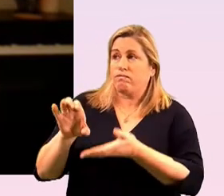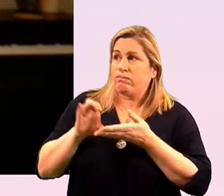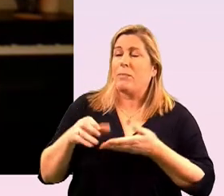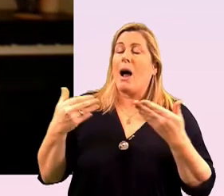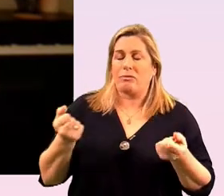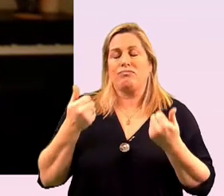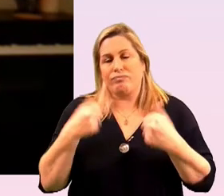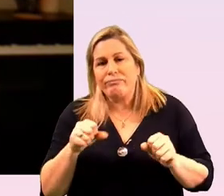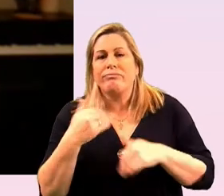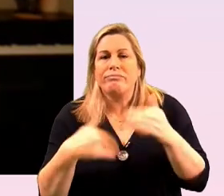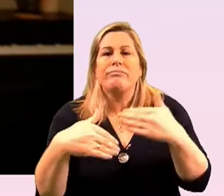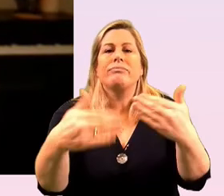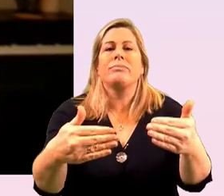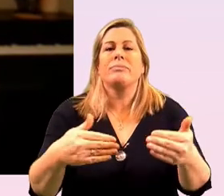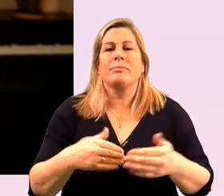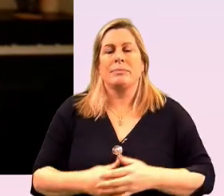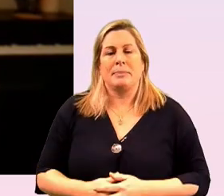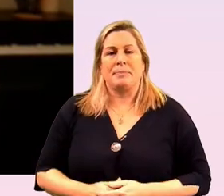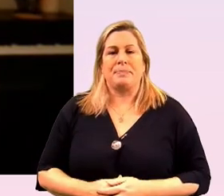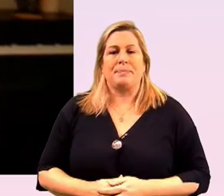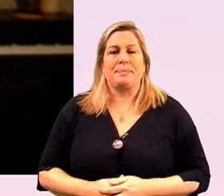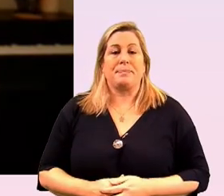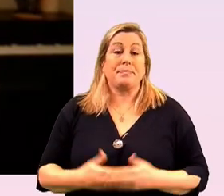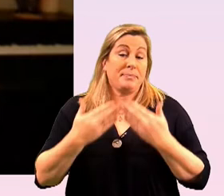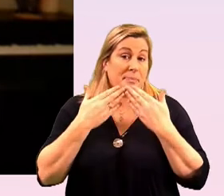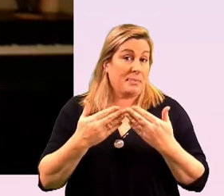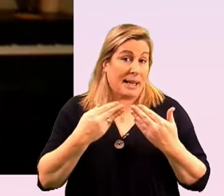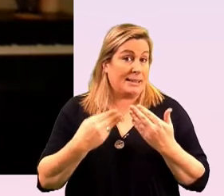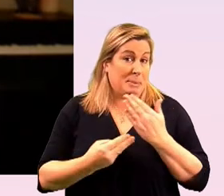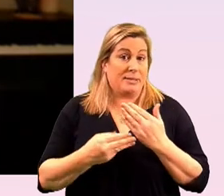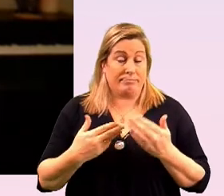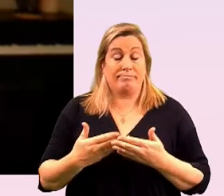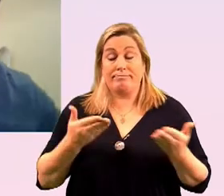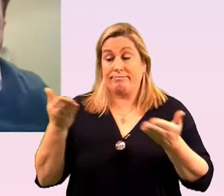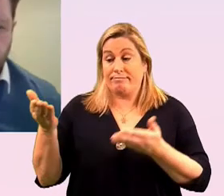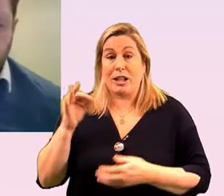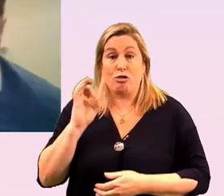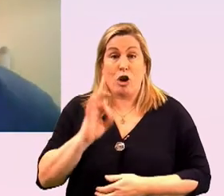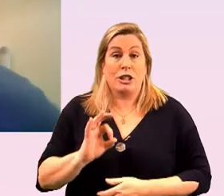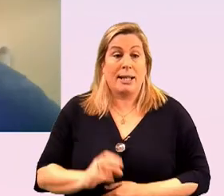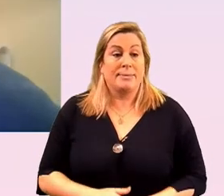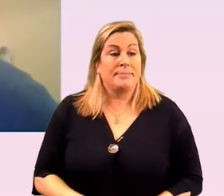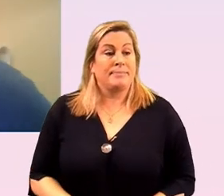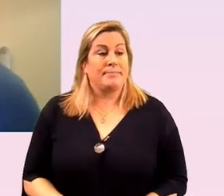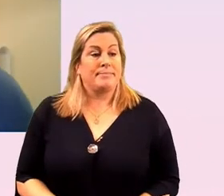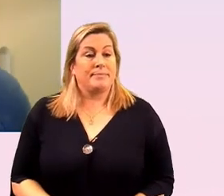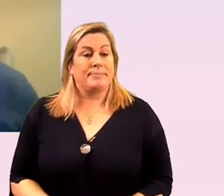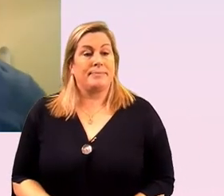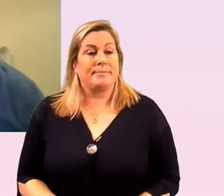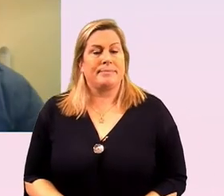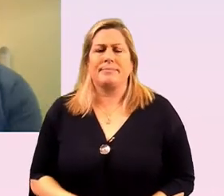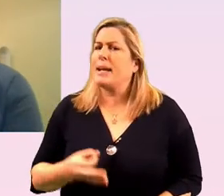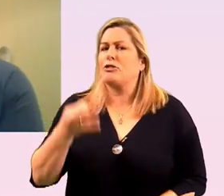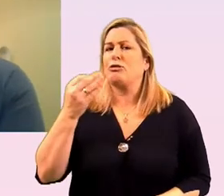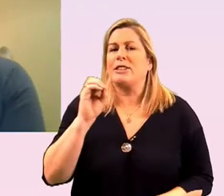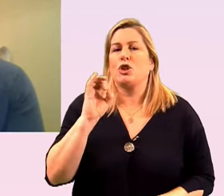we need to do it and how we should go about doing it um thanks mil i'll hand back to you now that's great